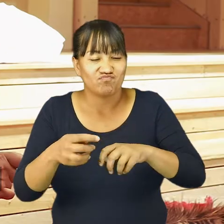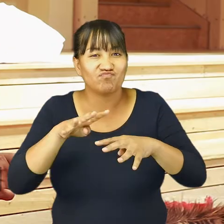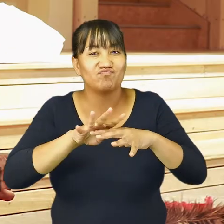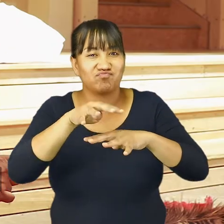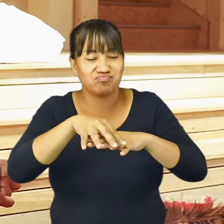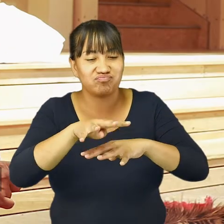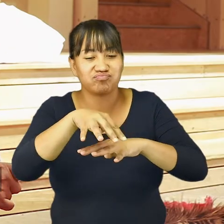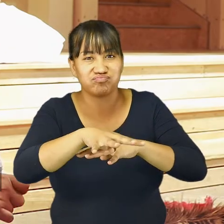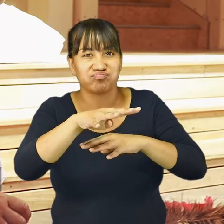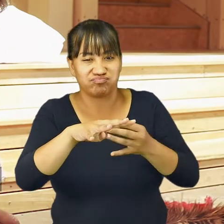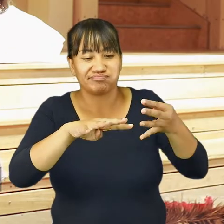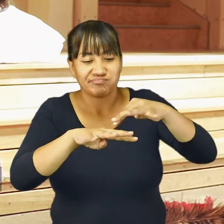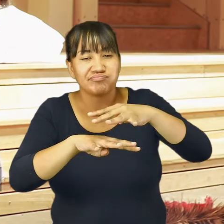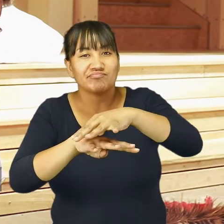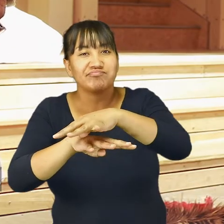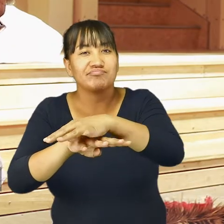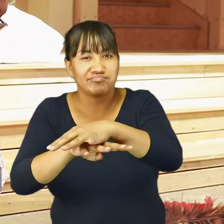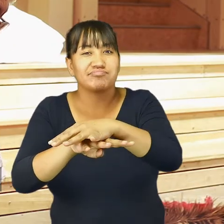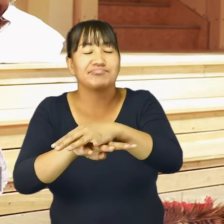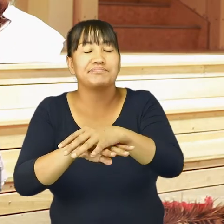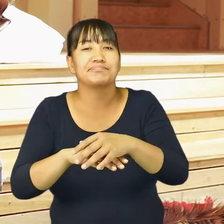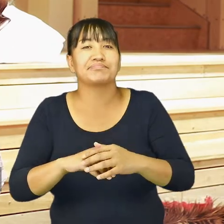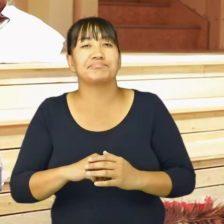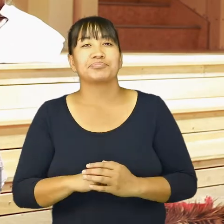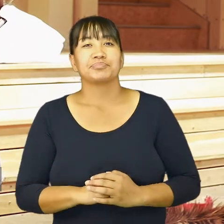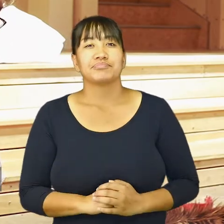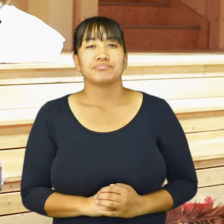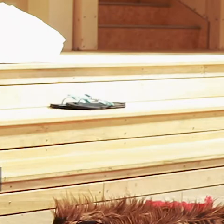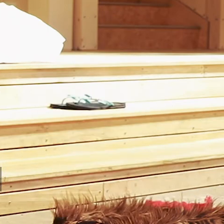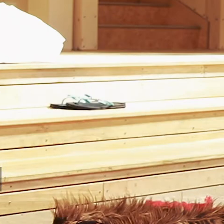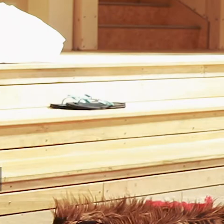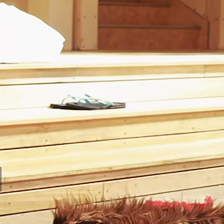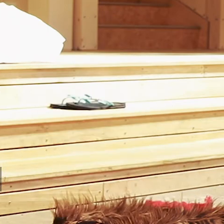to put it together.